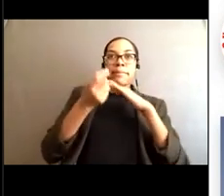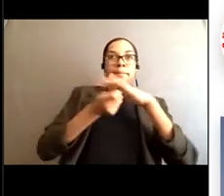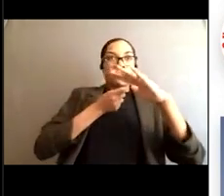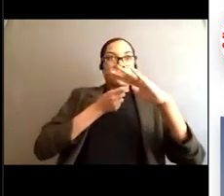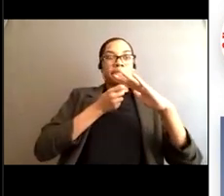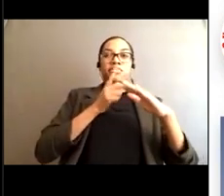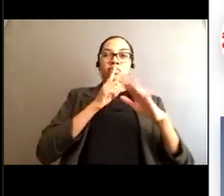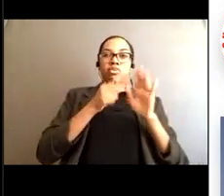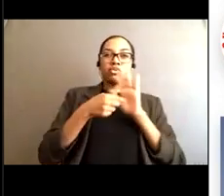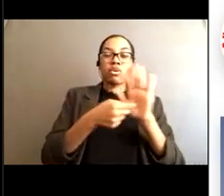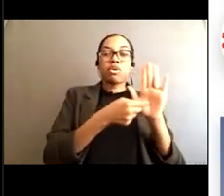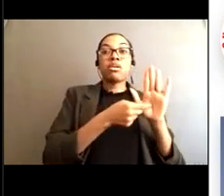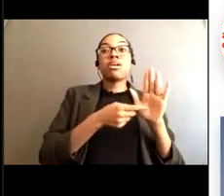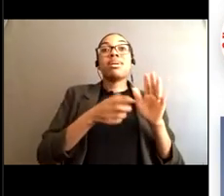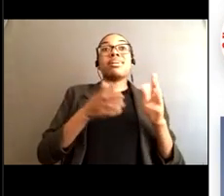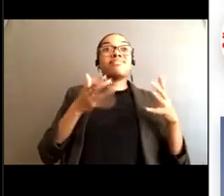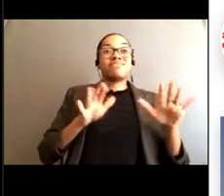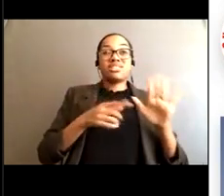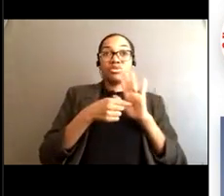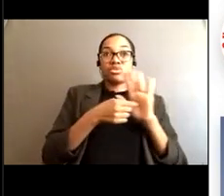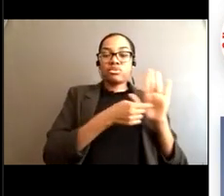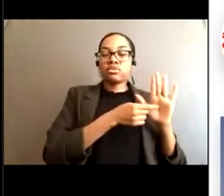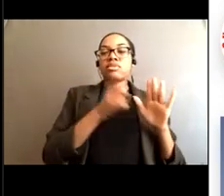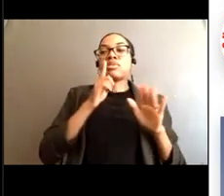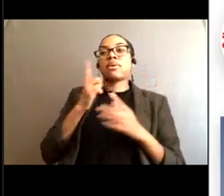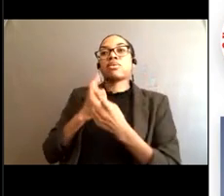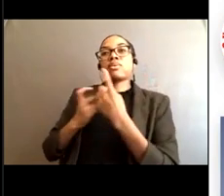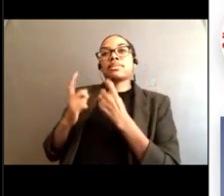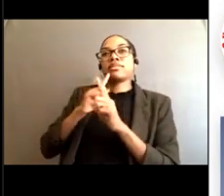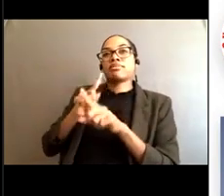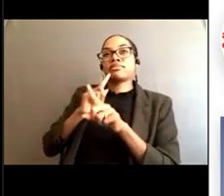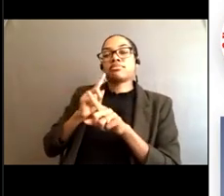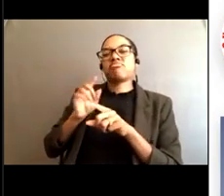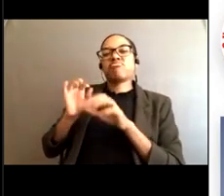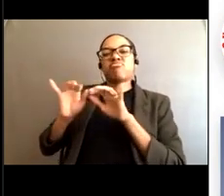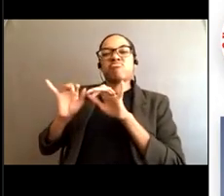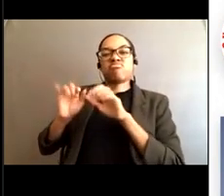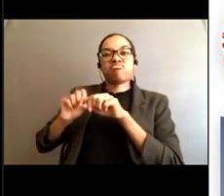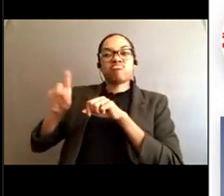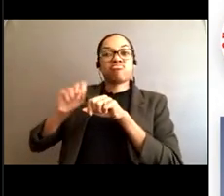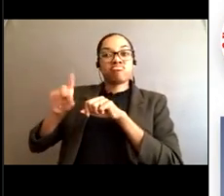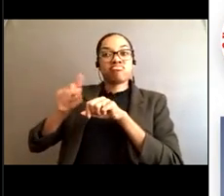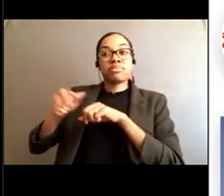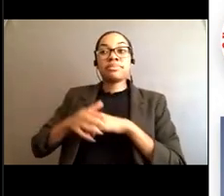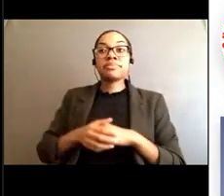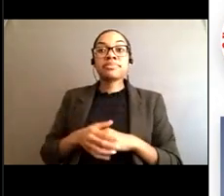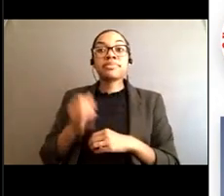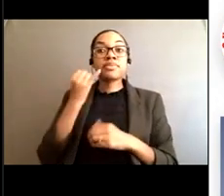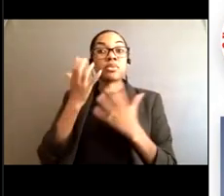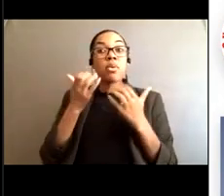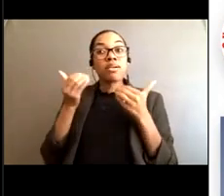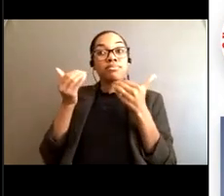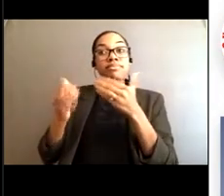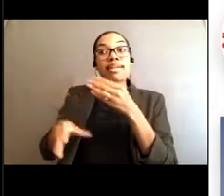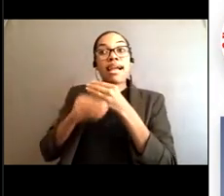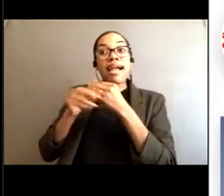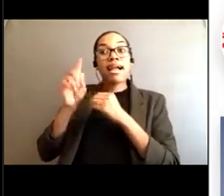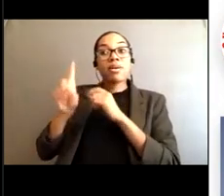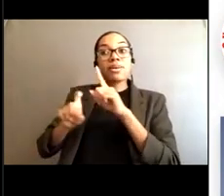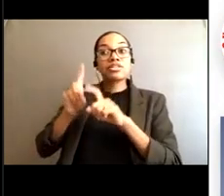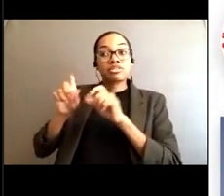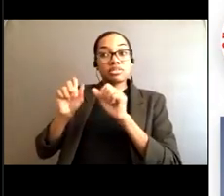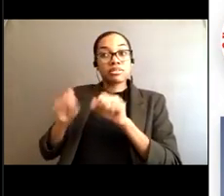we will have a quick question and answer period. So if you want to chat in the chat box, a question